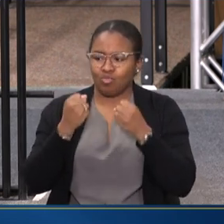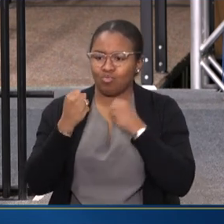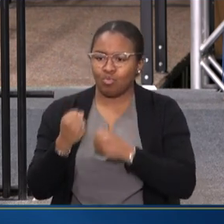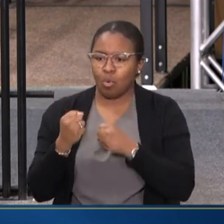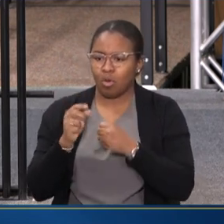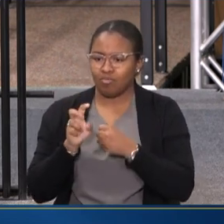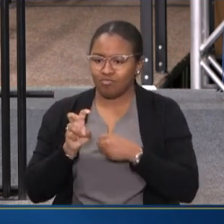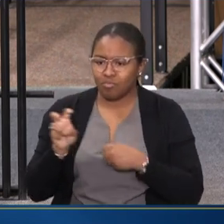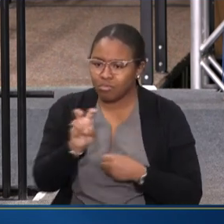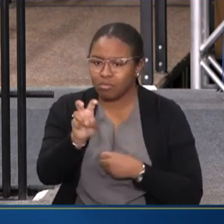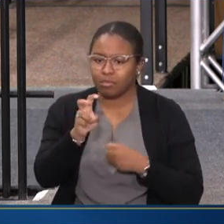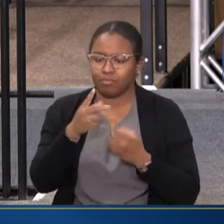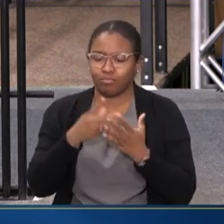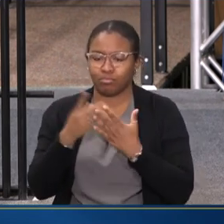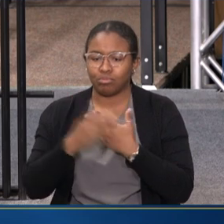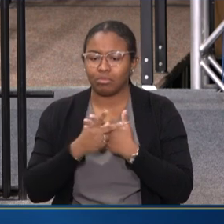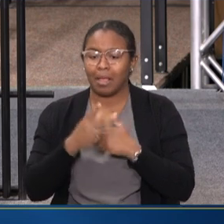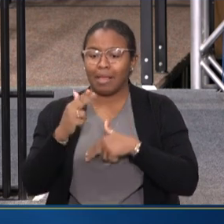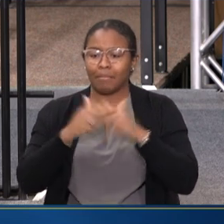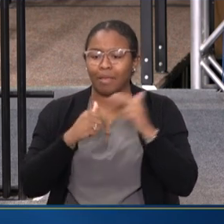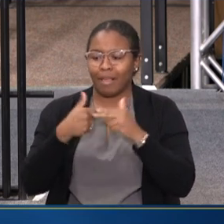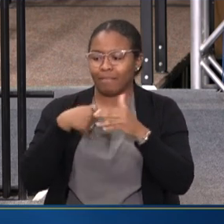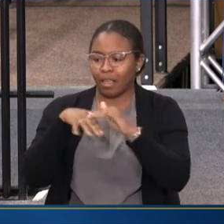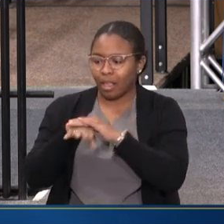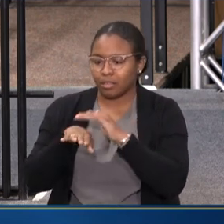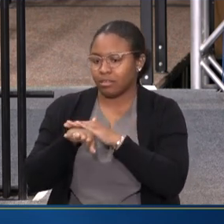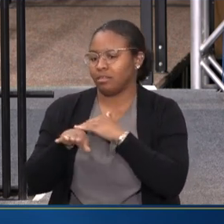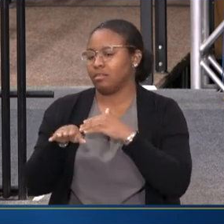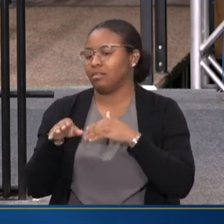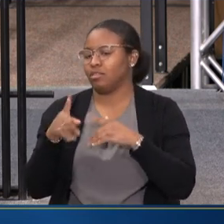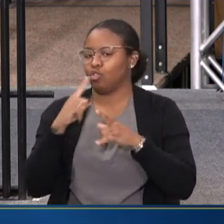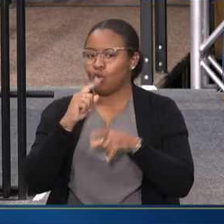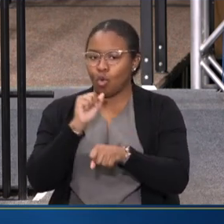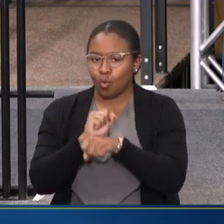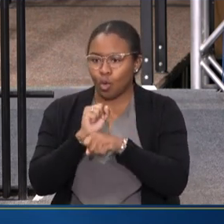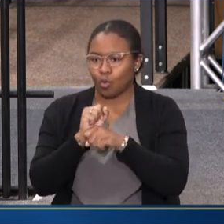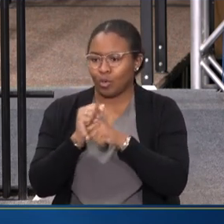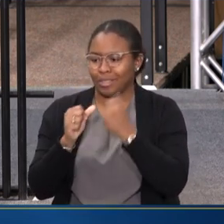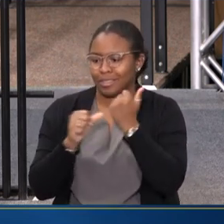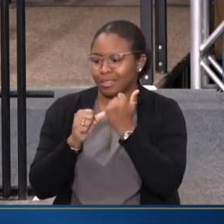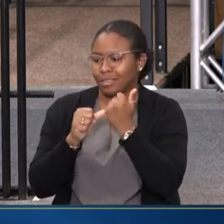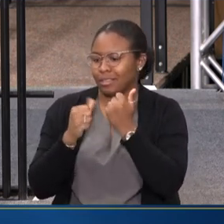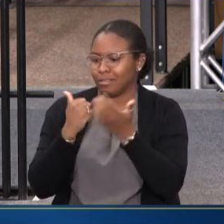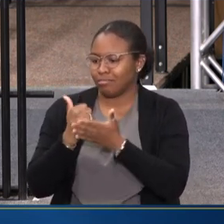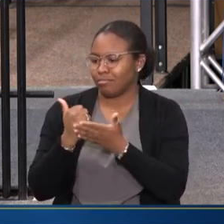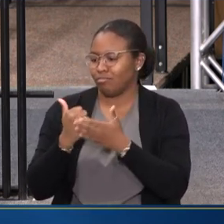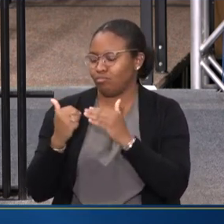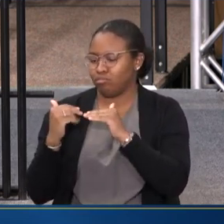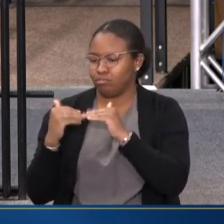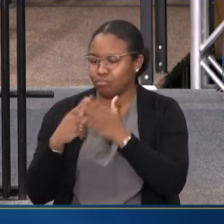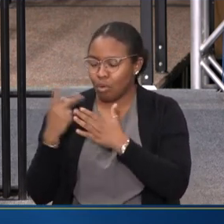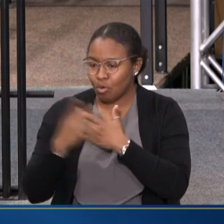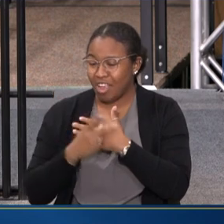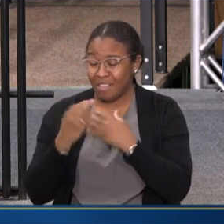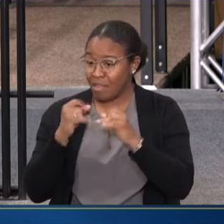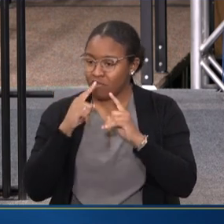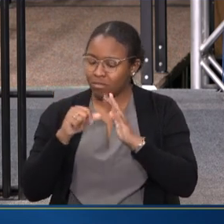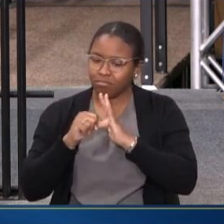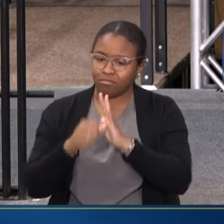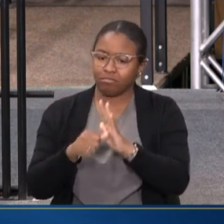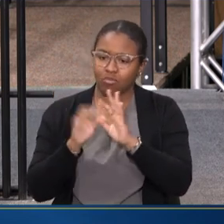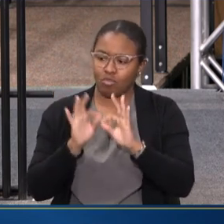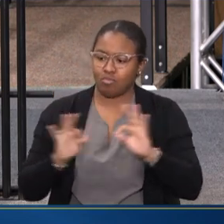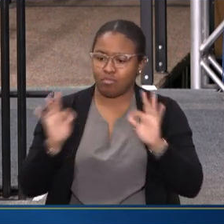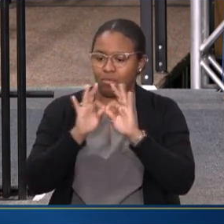PROGRAMS, BUILDING AND HAVING ACCESS TO EMPLOYEE ASSISTANCE PROGRAMS, AND THE IMPORTANCE OF